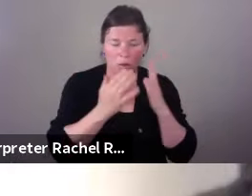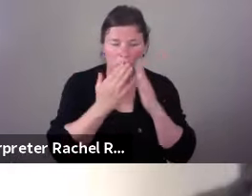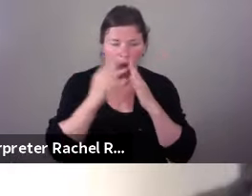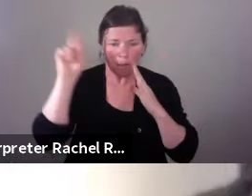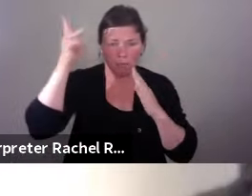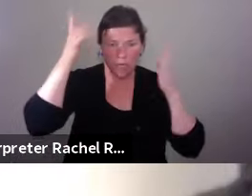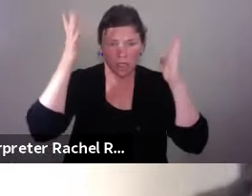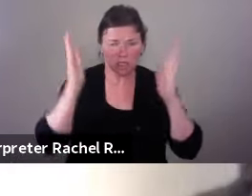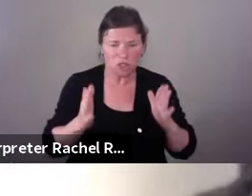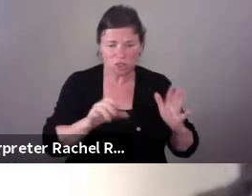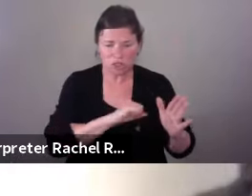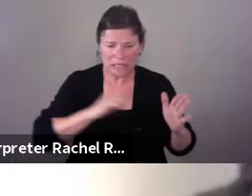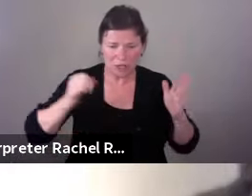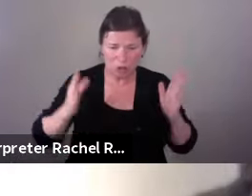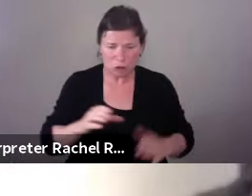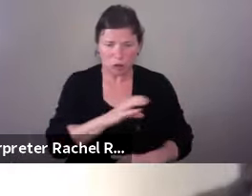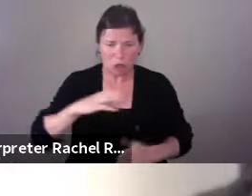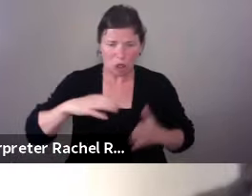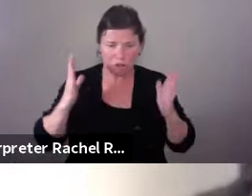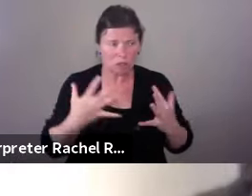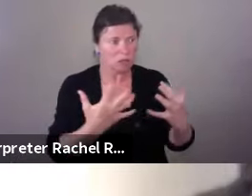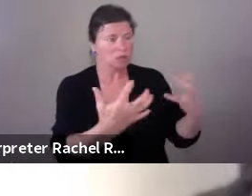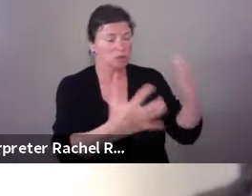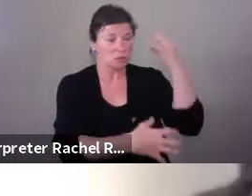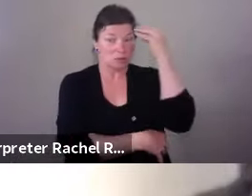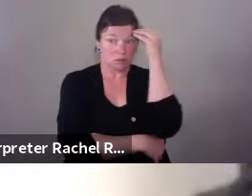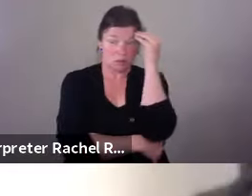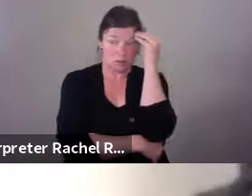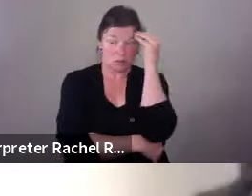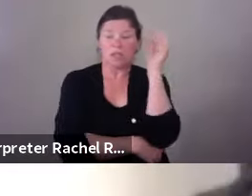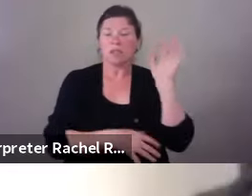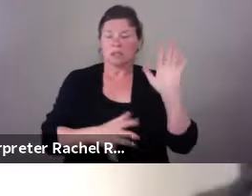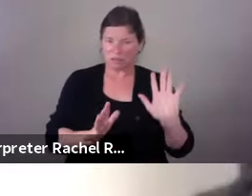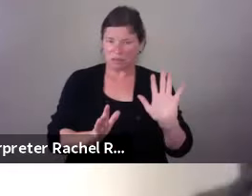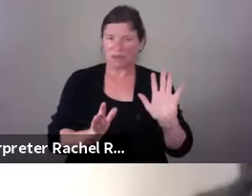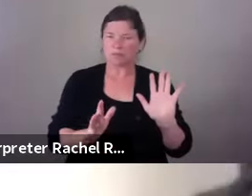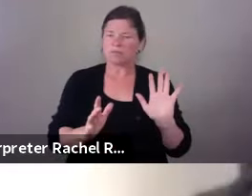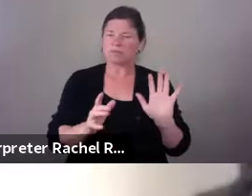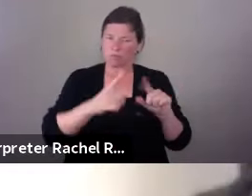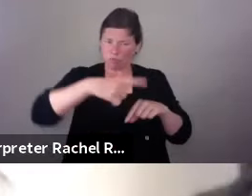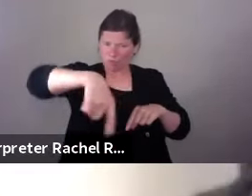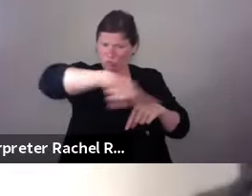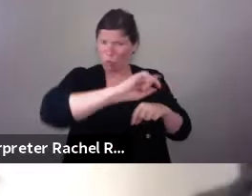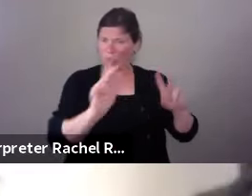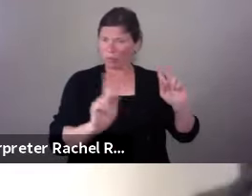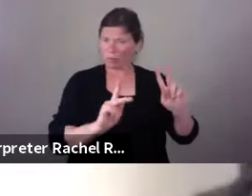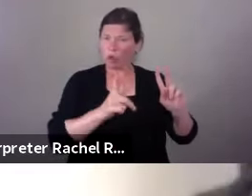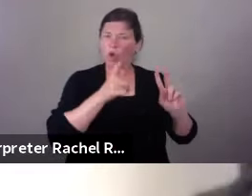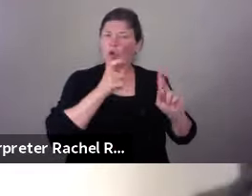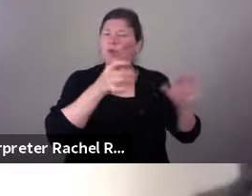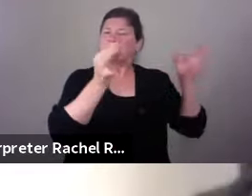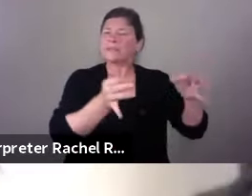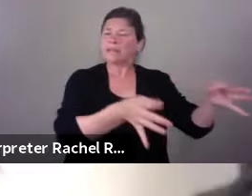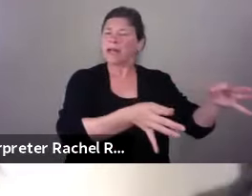I'd spoken to people before and got my point across, but to people that, at the end of the day, could affect